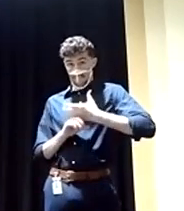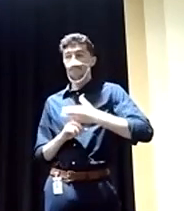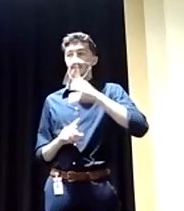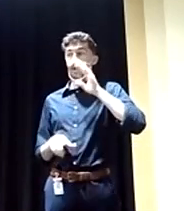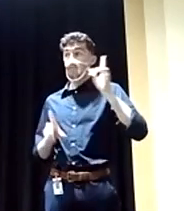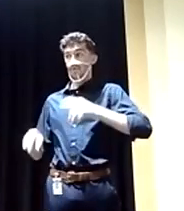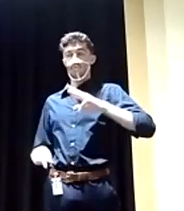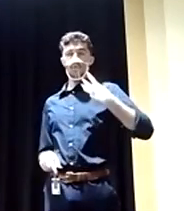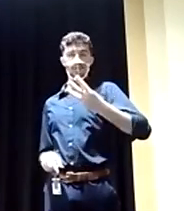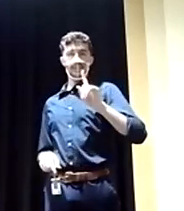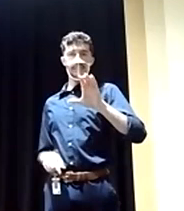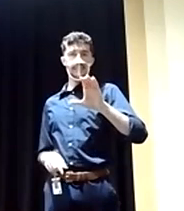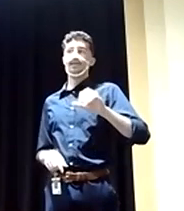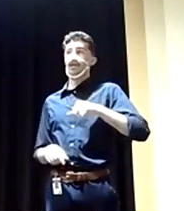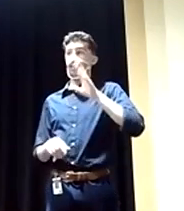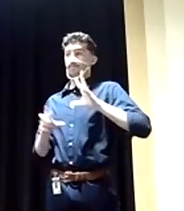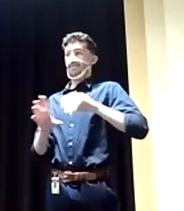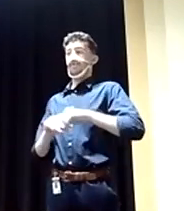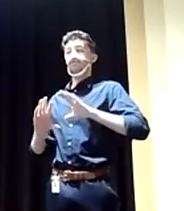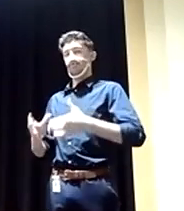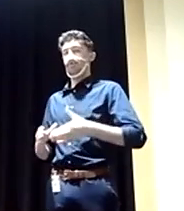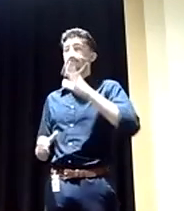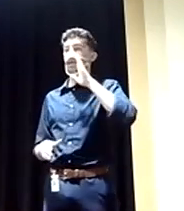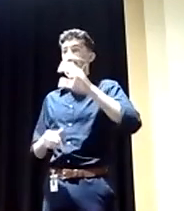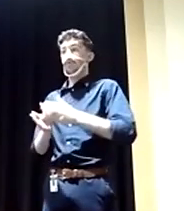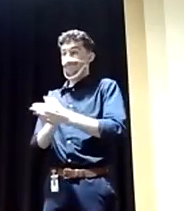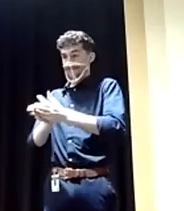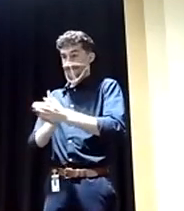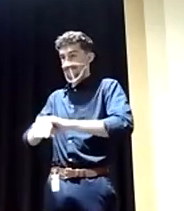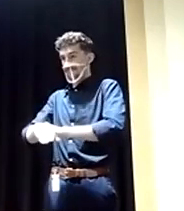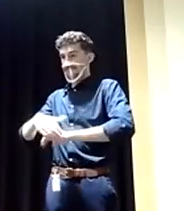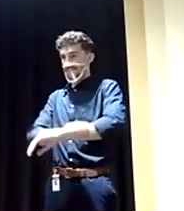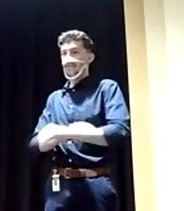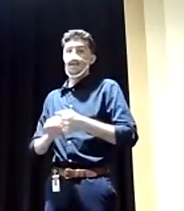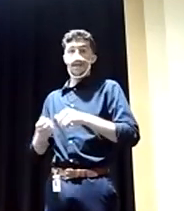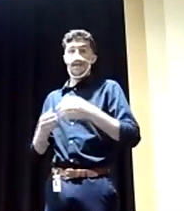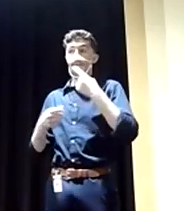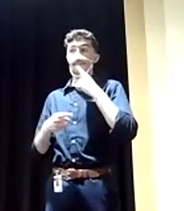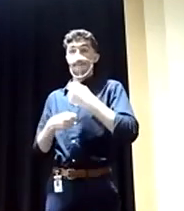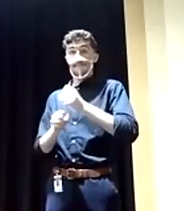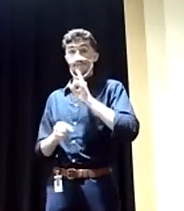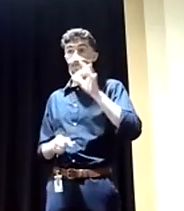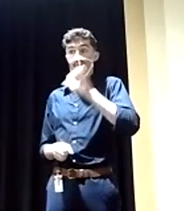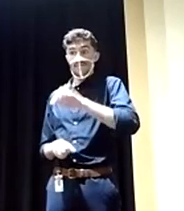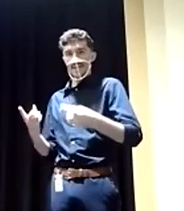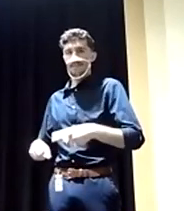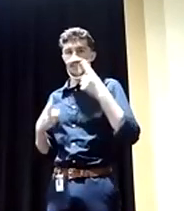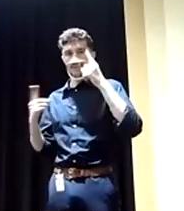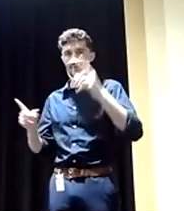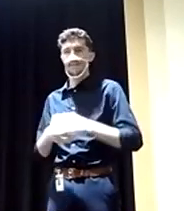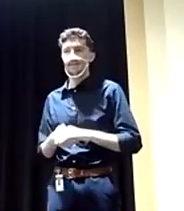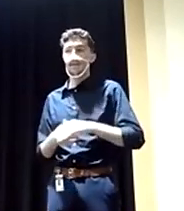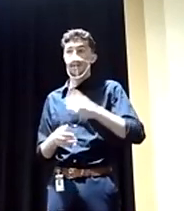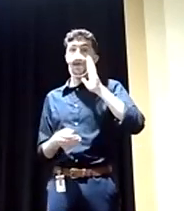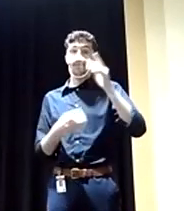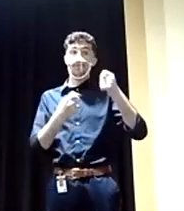a part of a group that gets to work and gets that done. And I know that we have a president that will be willing to sign that bill if we can get it done. And